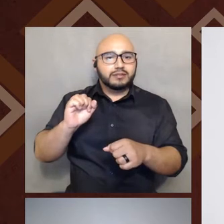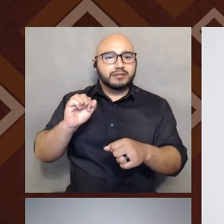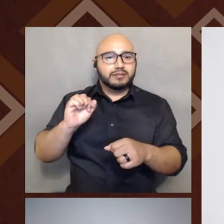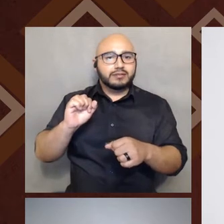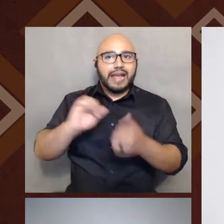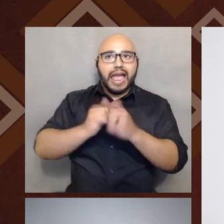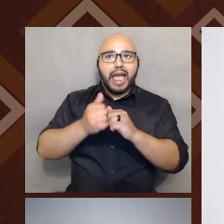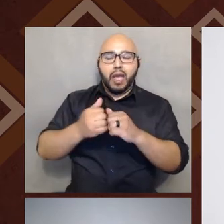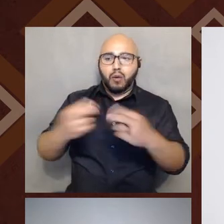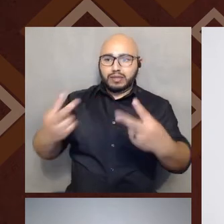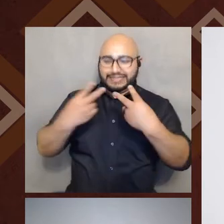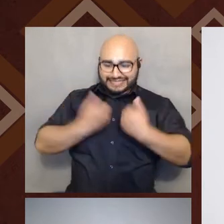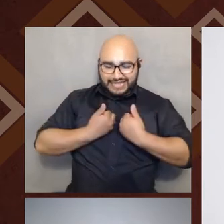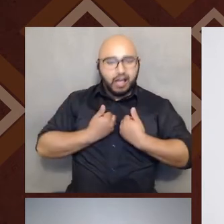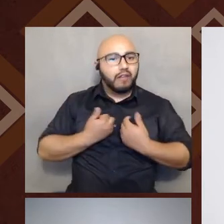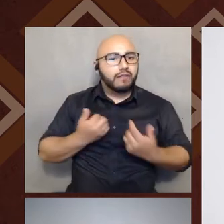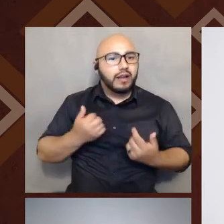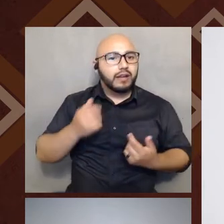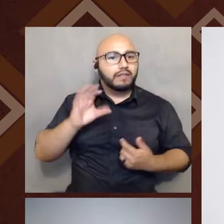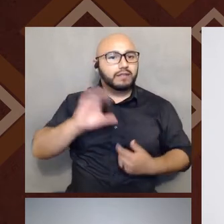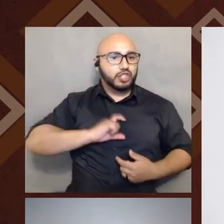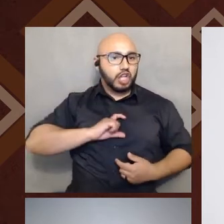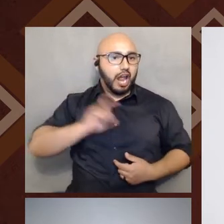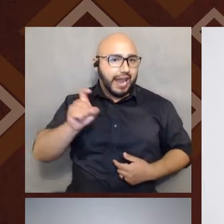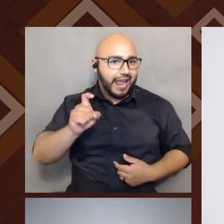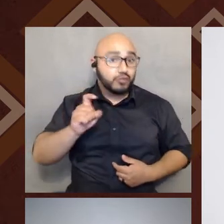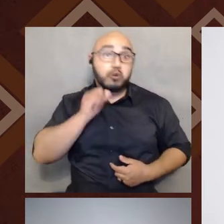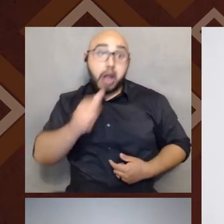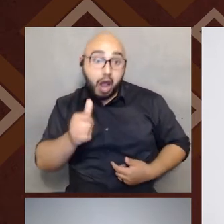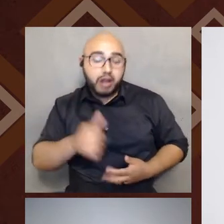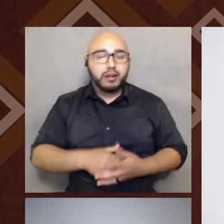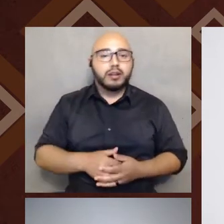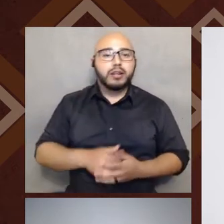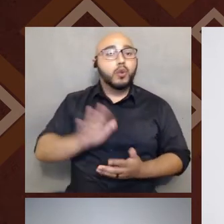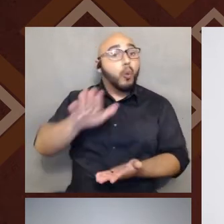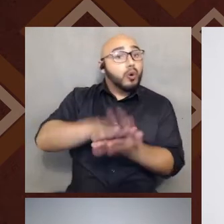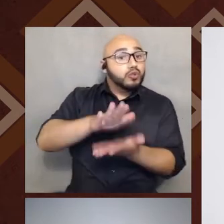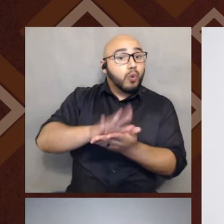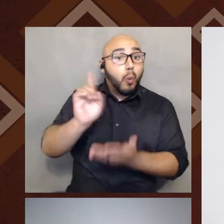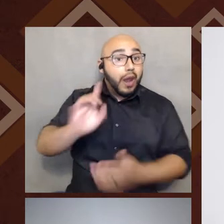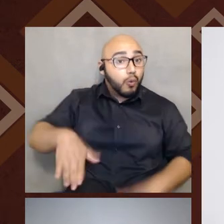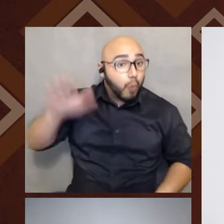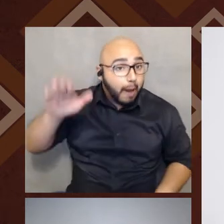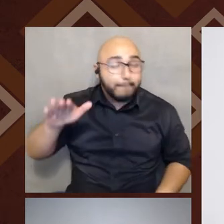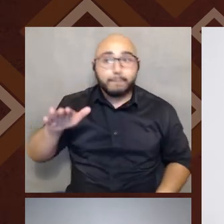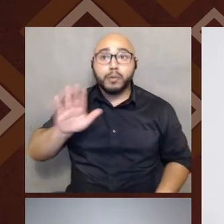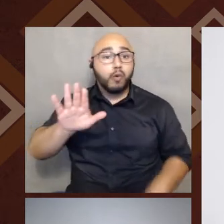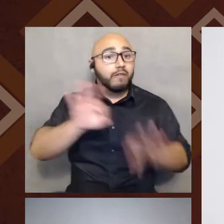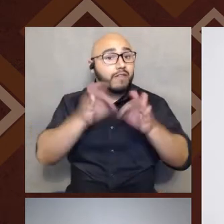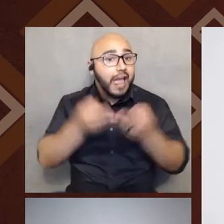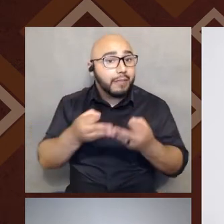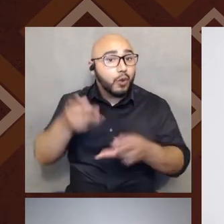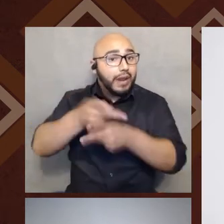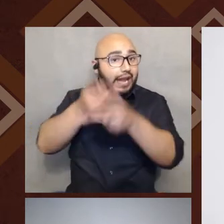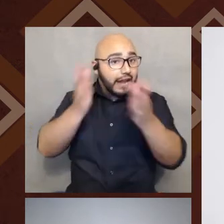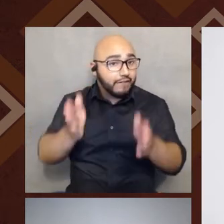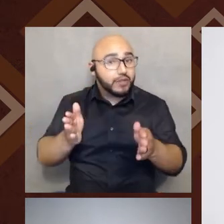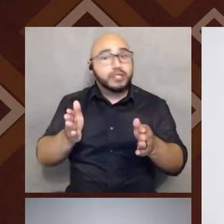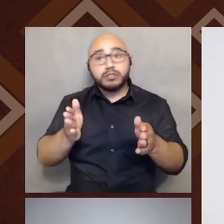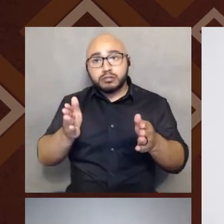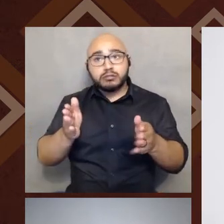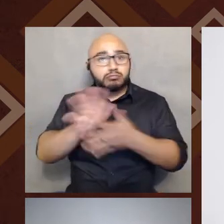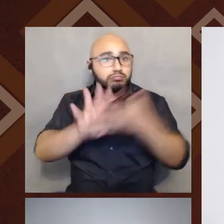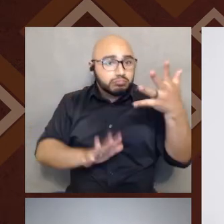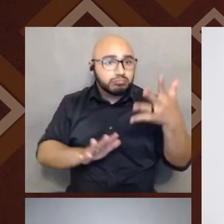Chicanx, um, or not your school, where you grew up, right? Your family or your caregivers, um,